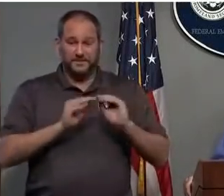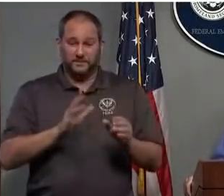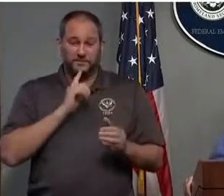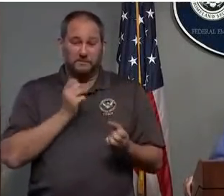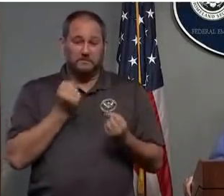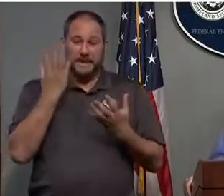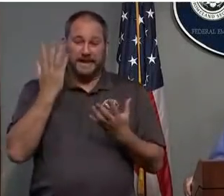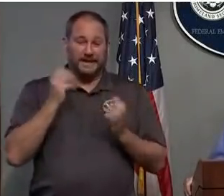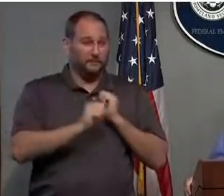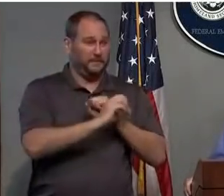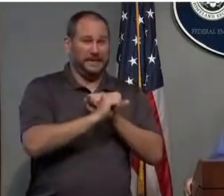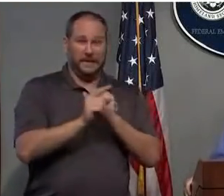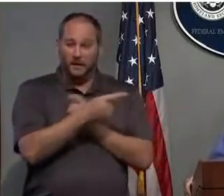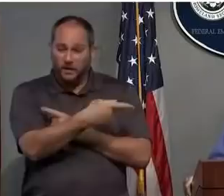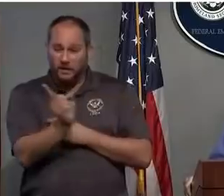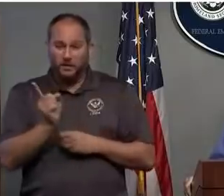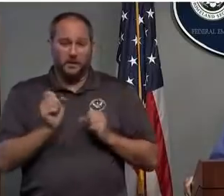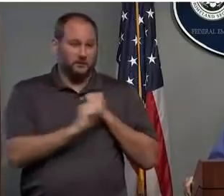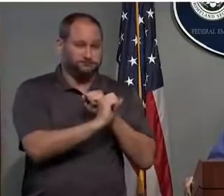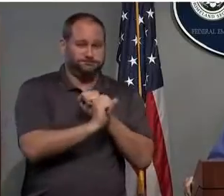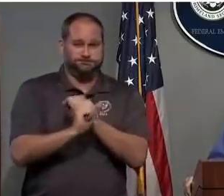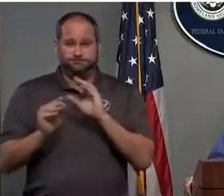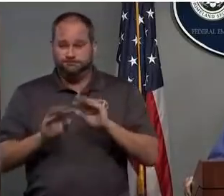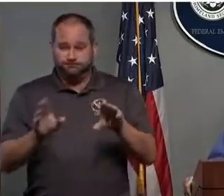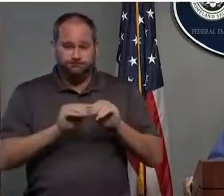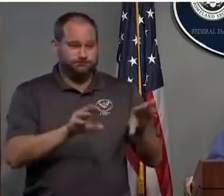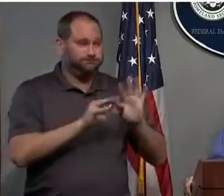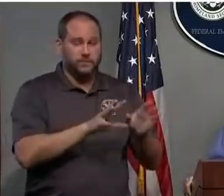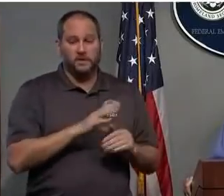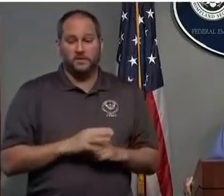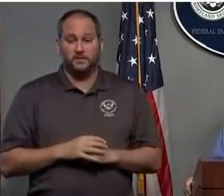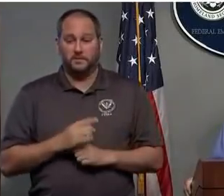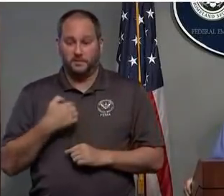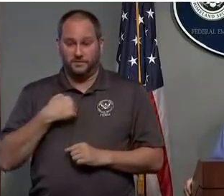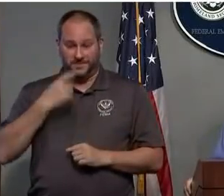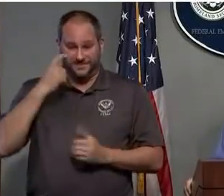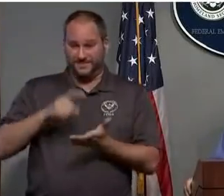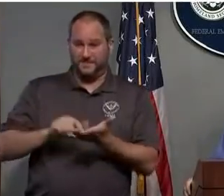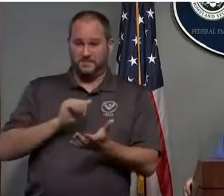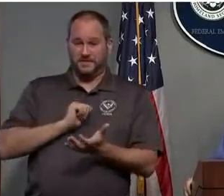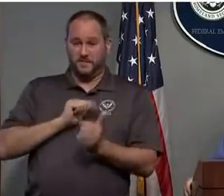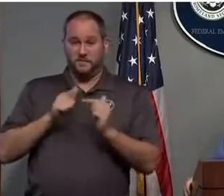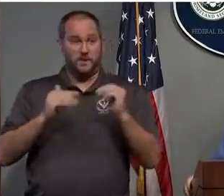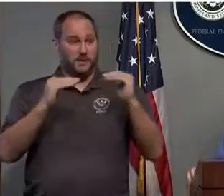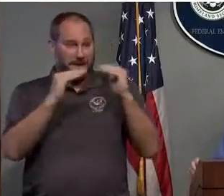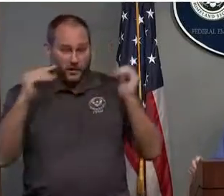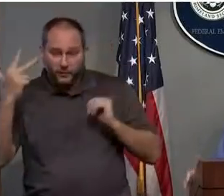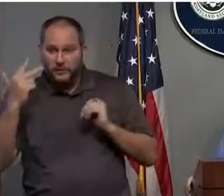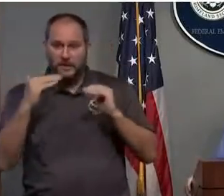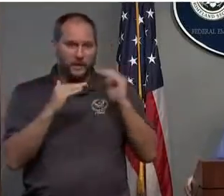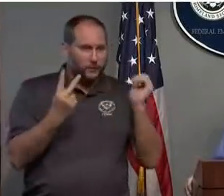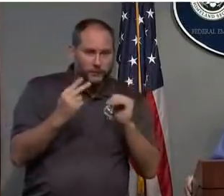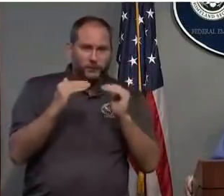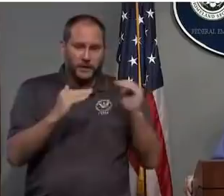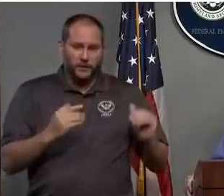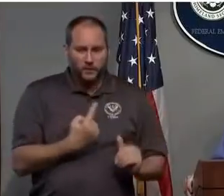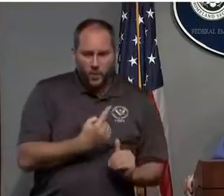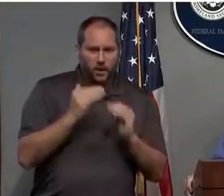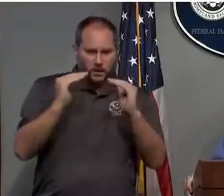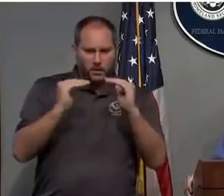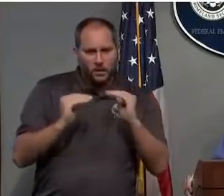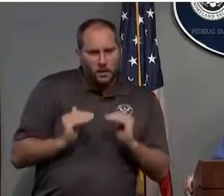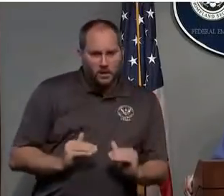that I witnessed firsthand about, you know, Category 3 to Category 2, Category 2 to Category 1. It was very clear that